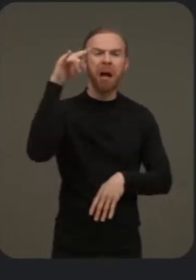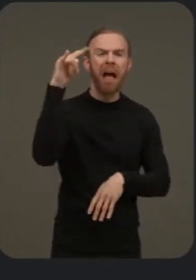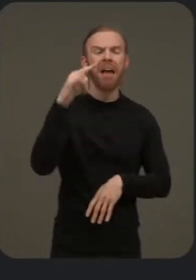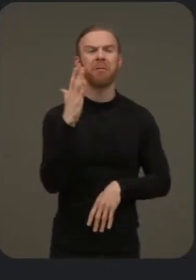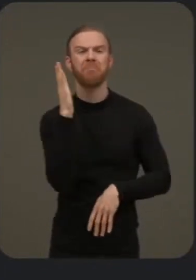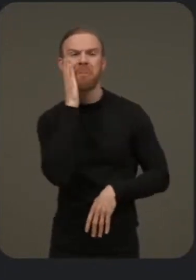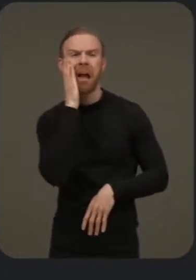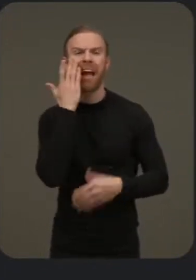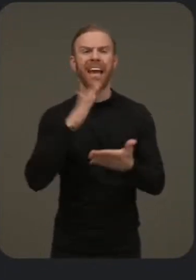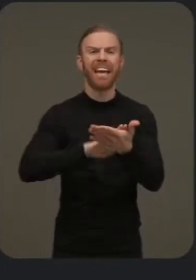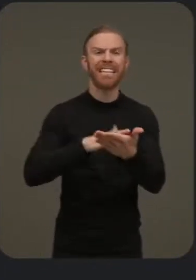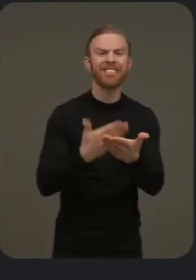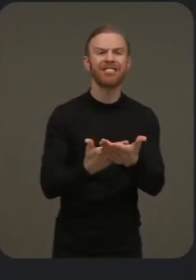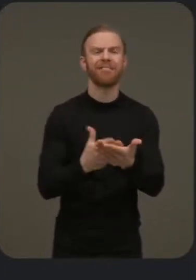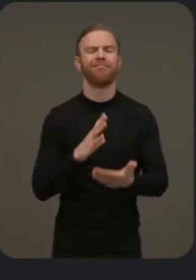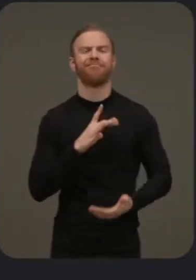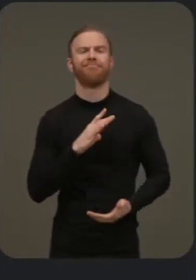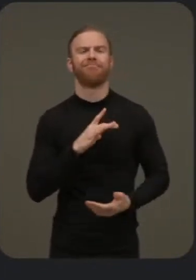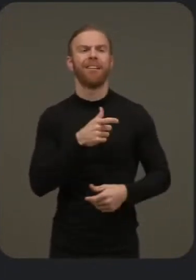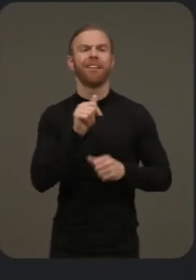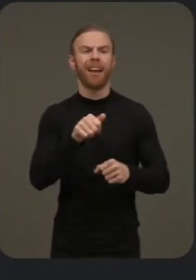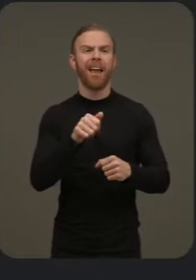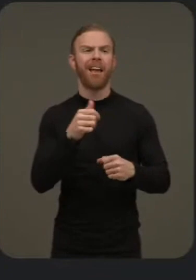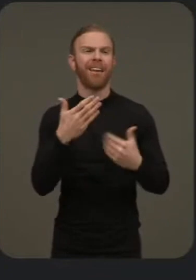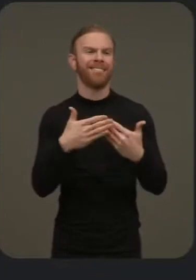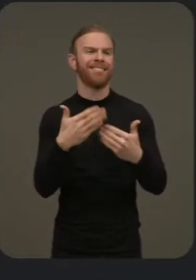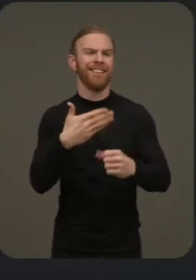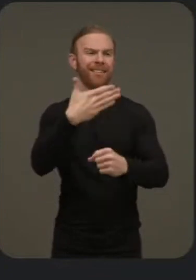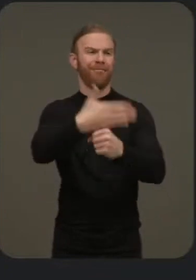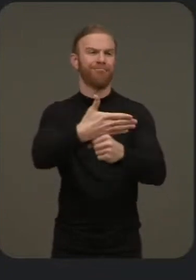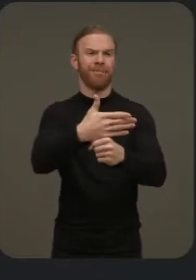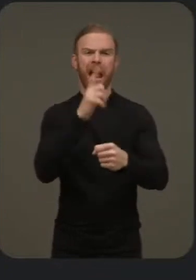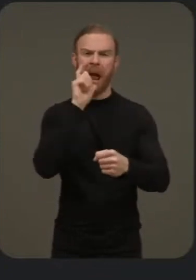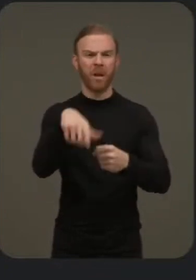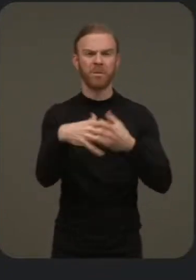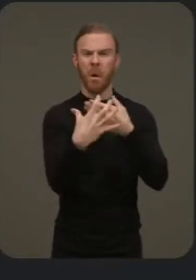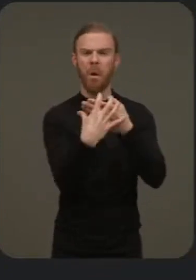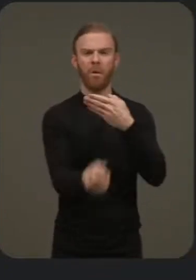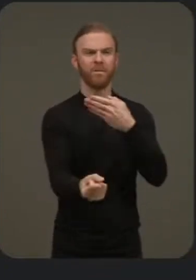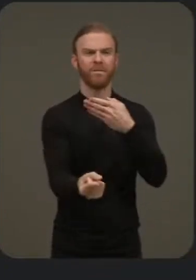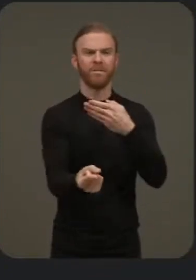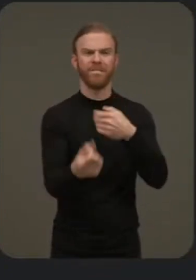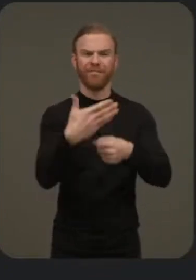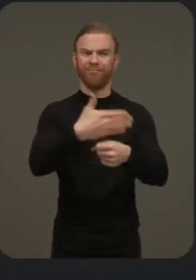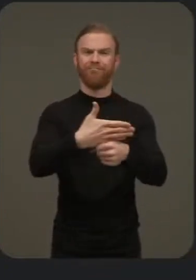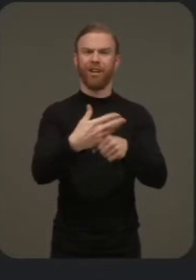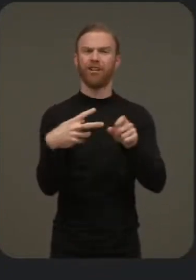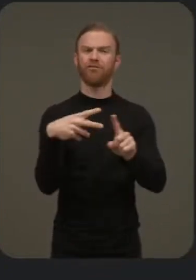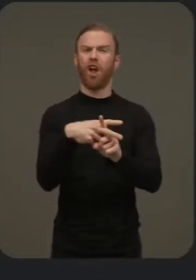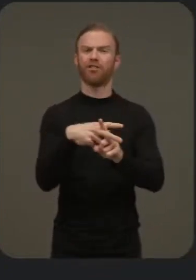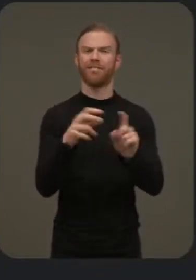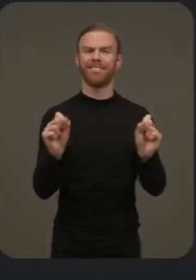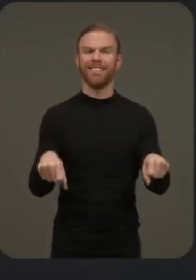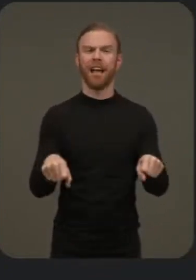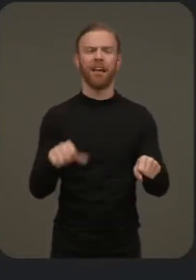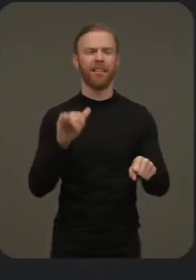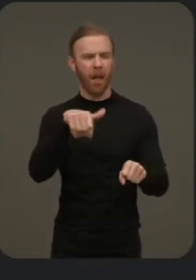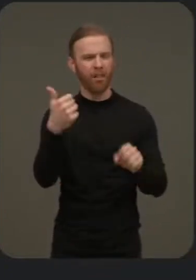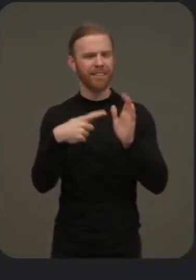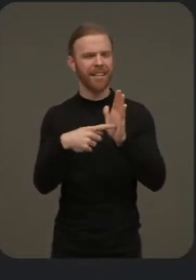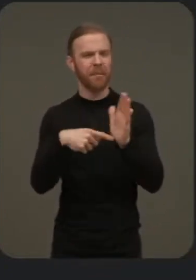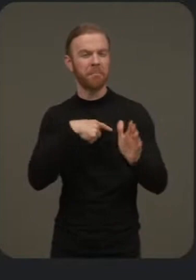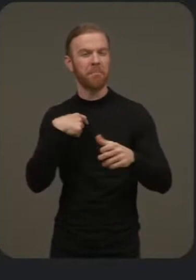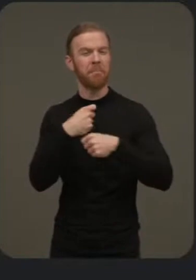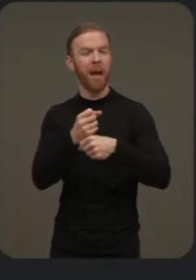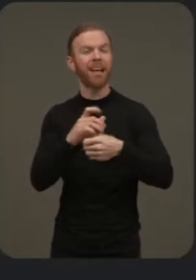kitchen. The case easily docks, you never have to take it off to charge. And it's just another example of how we can make the tablet